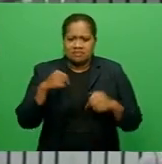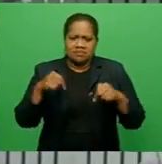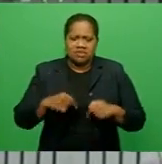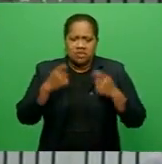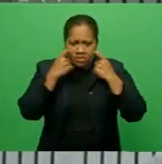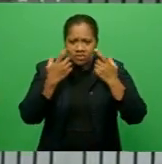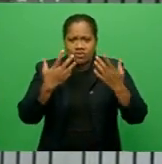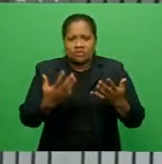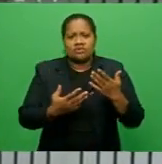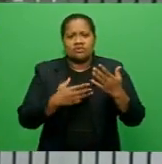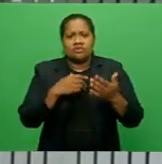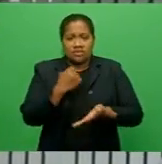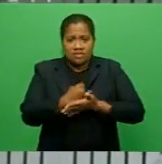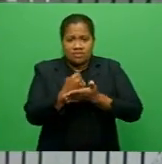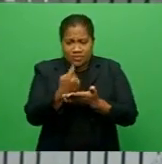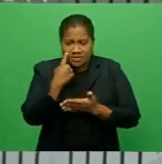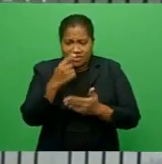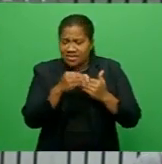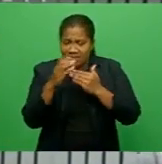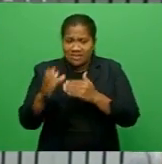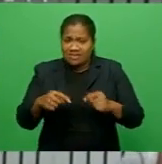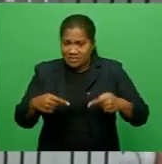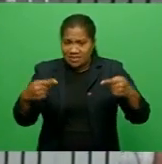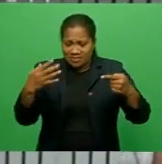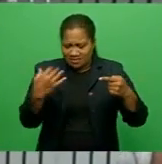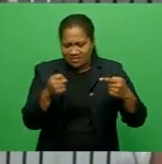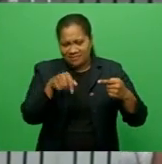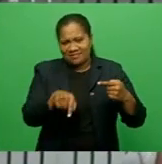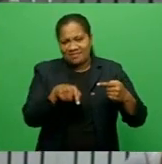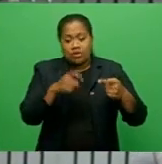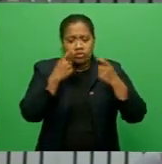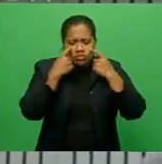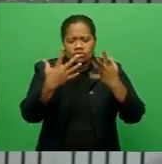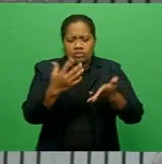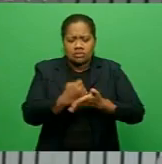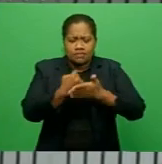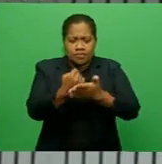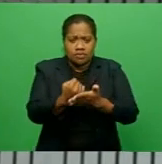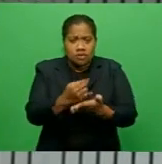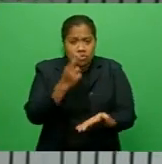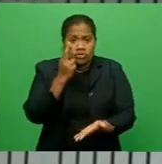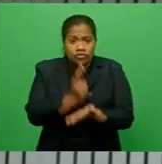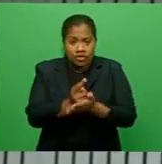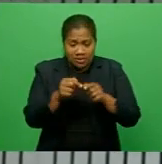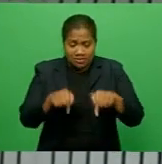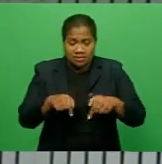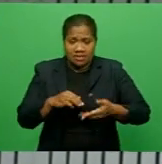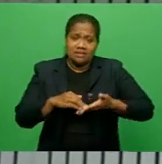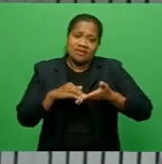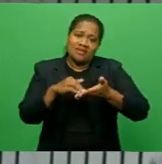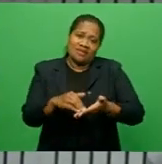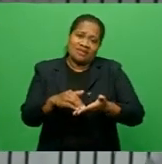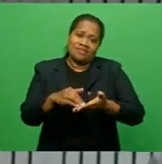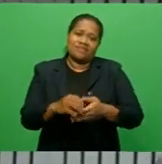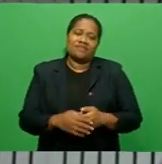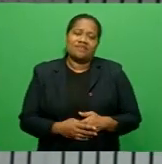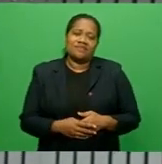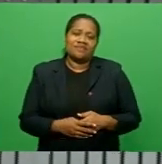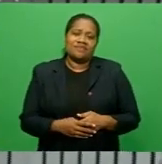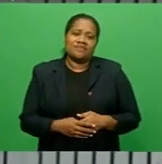see, also leader of opposition is here to show his support. And so really being here to even help out with